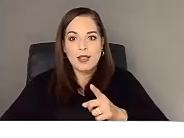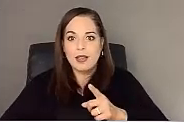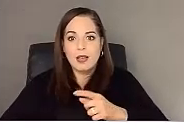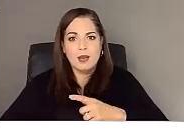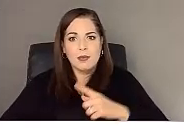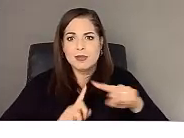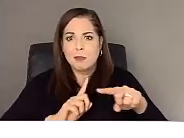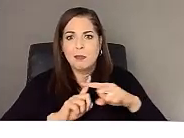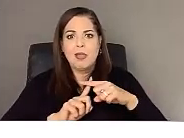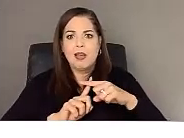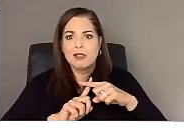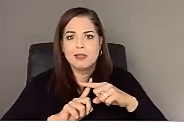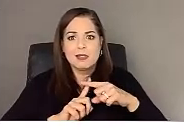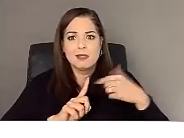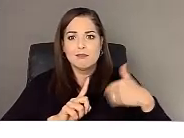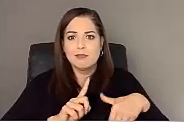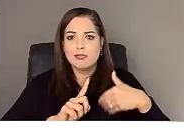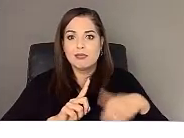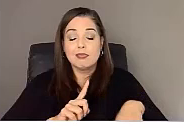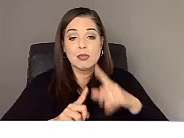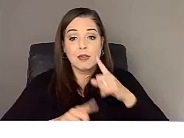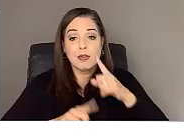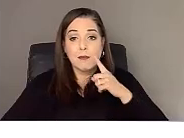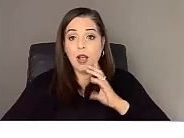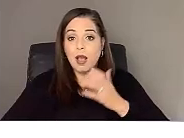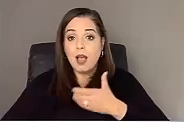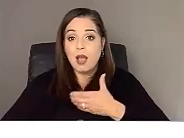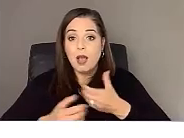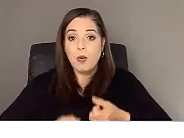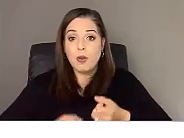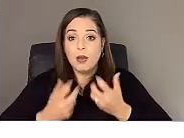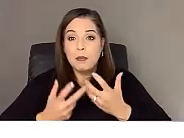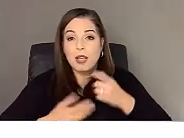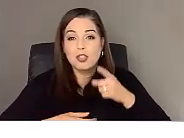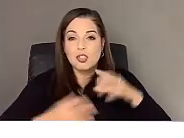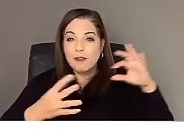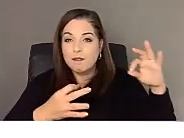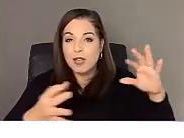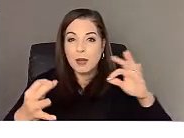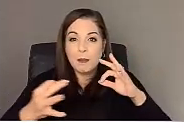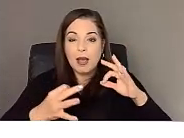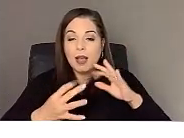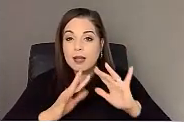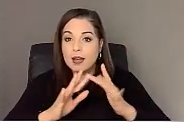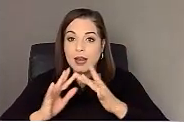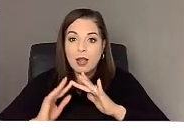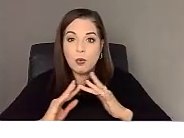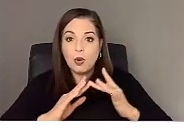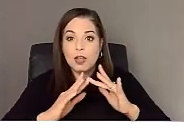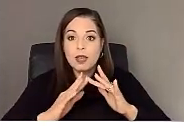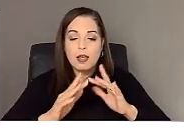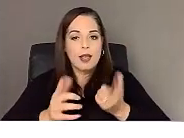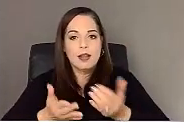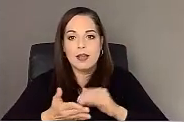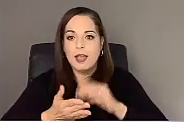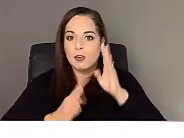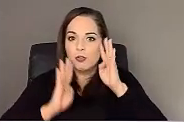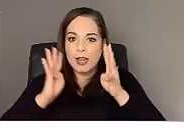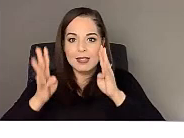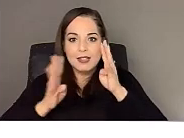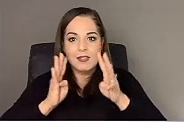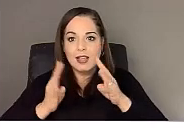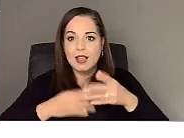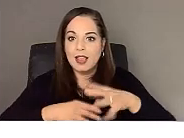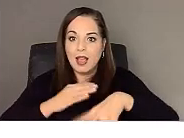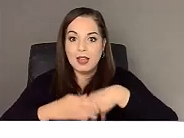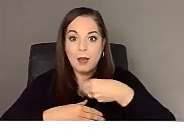plus. It was a boon to the amount of feedback, networking, and again, creativity that came out